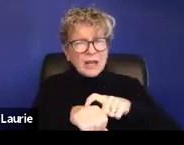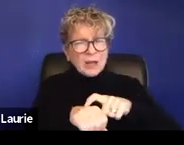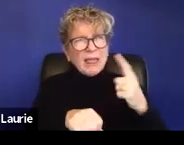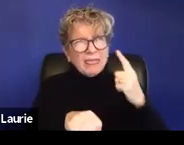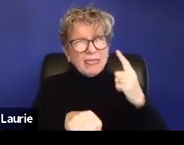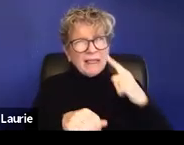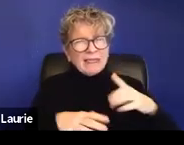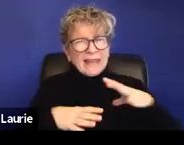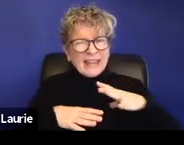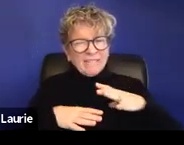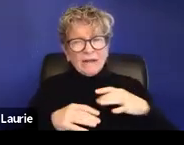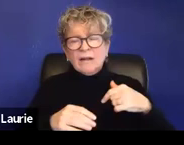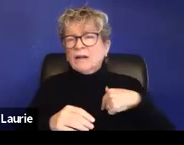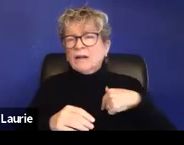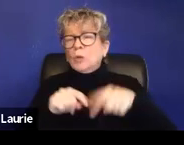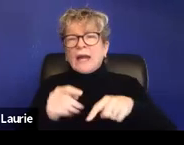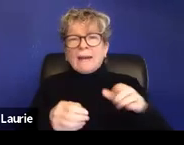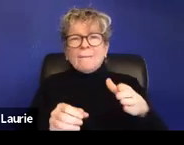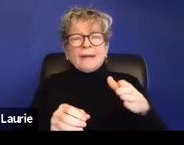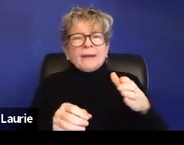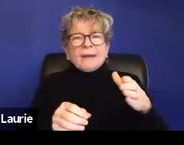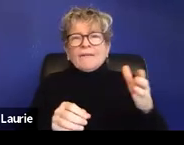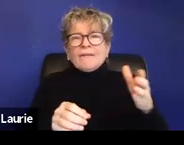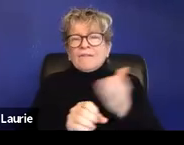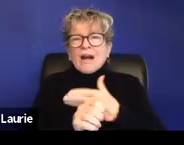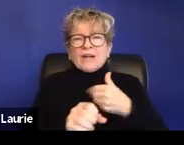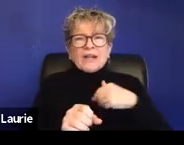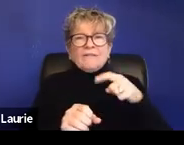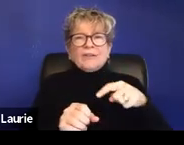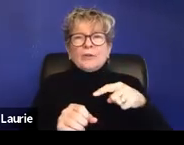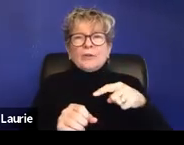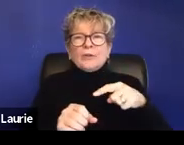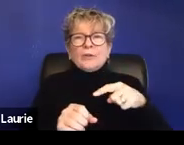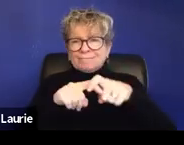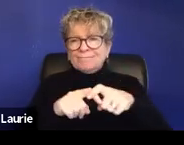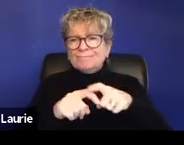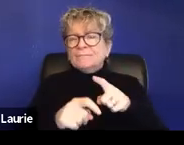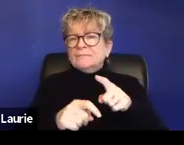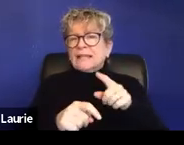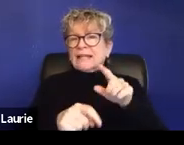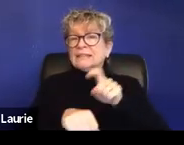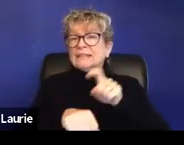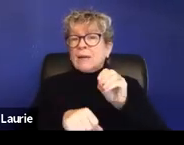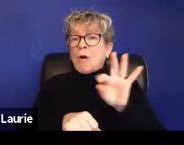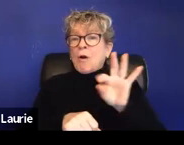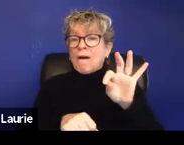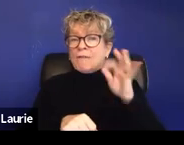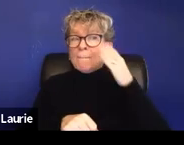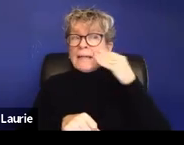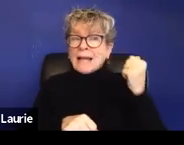needing to take time off related to a DV, sexual assault, um, stalking case. Um,